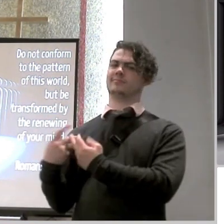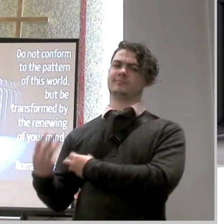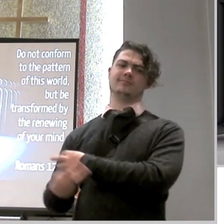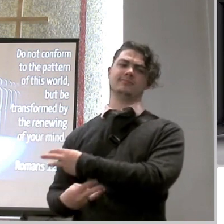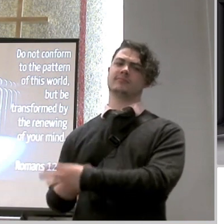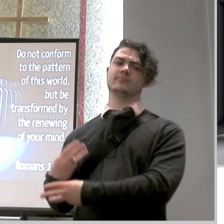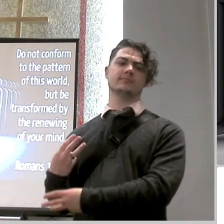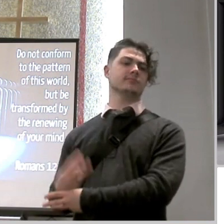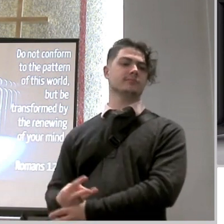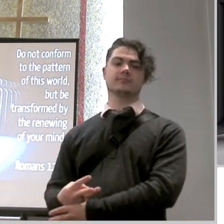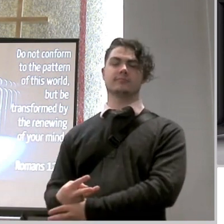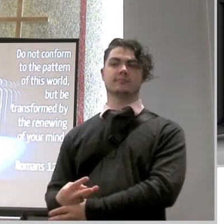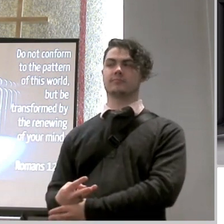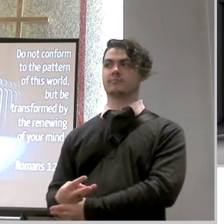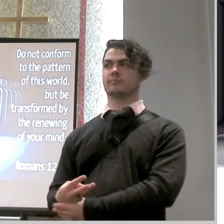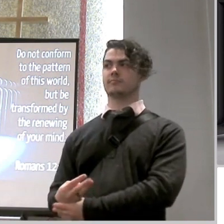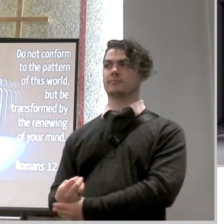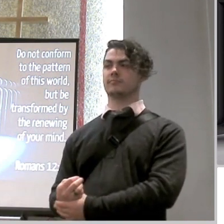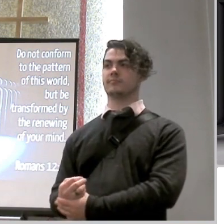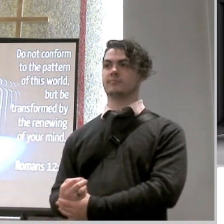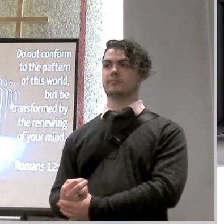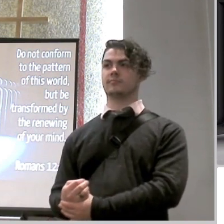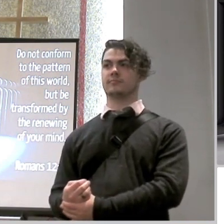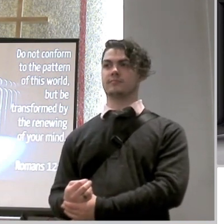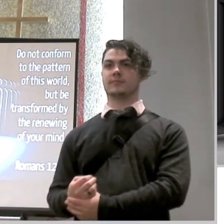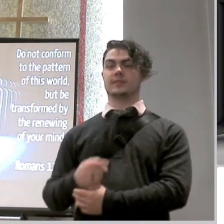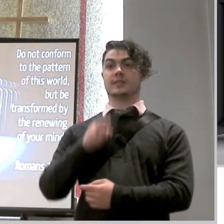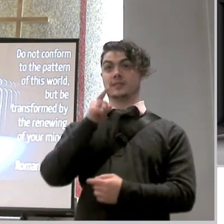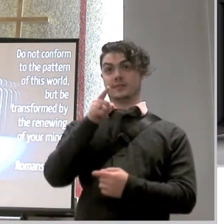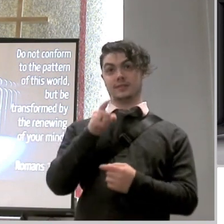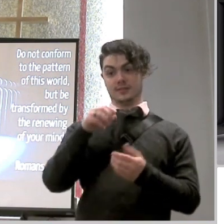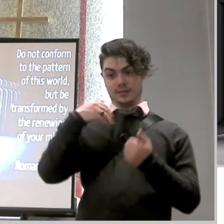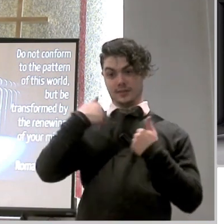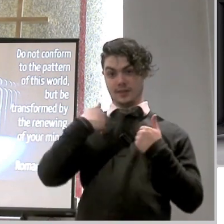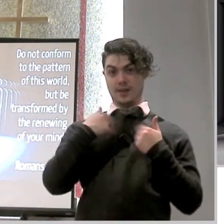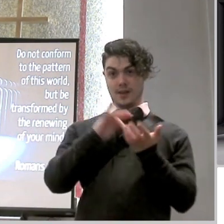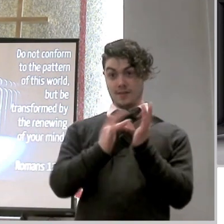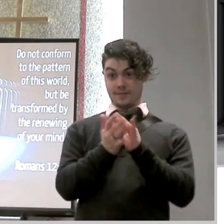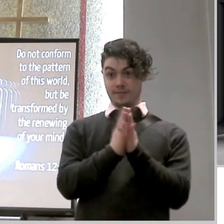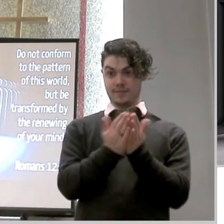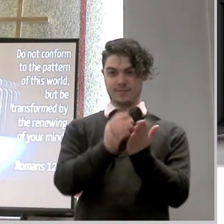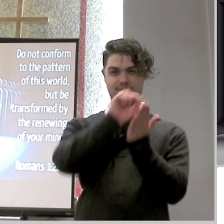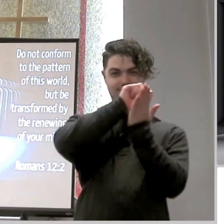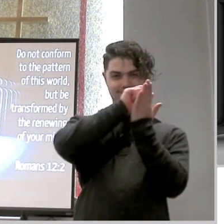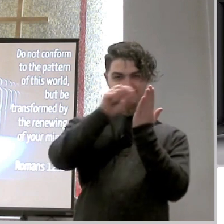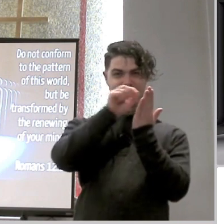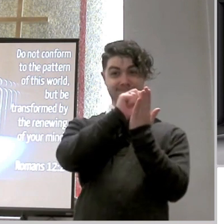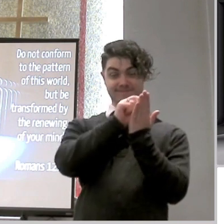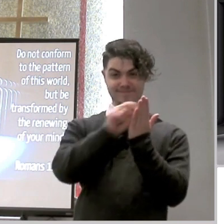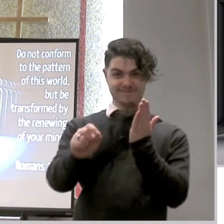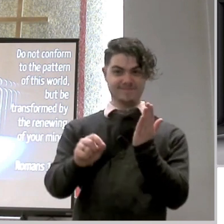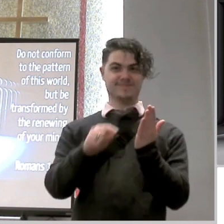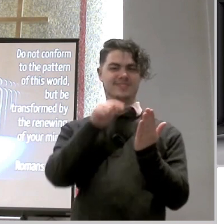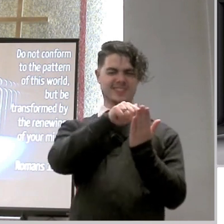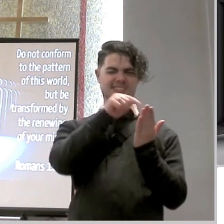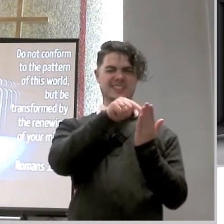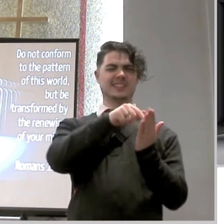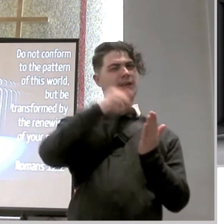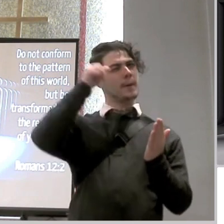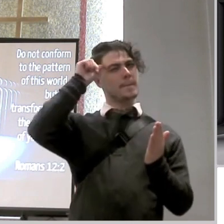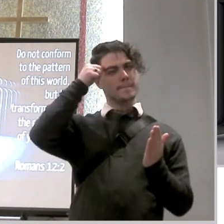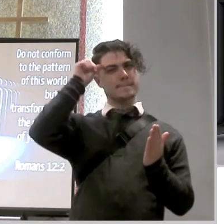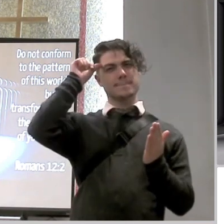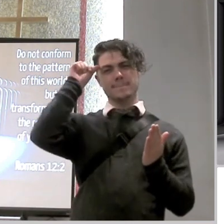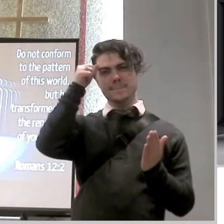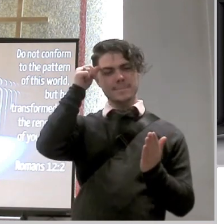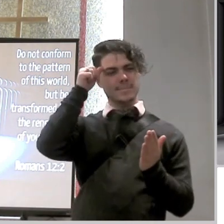pattern of this world if you have your bibles underline that highlight that star it make sure you have this memorized do